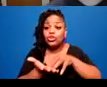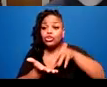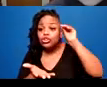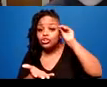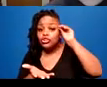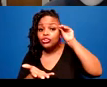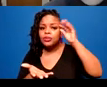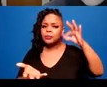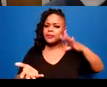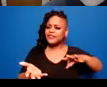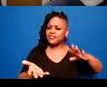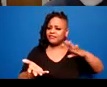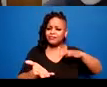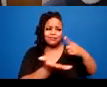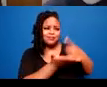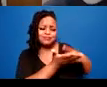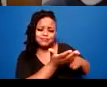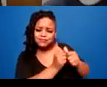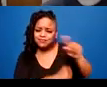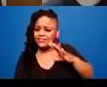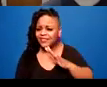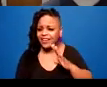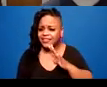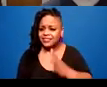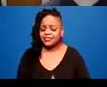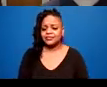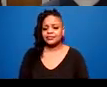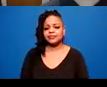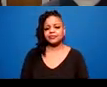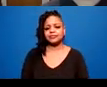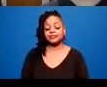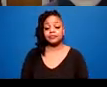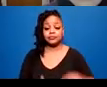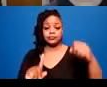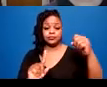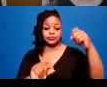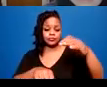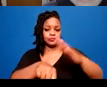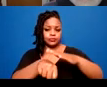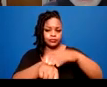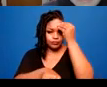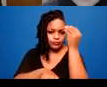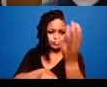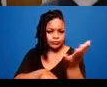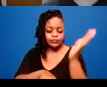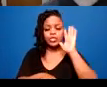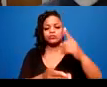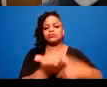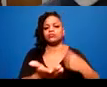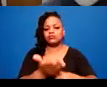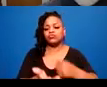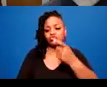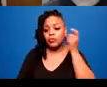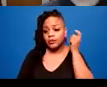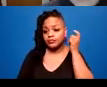trigger warning is here to address that I will be talking about trauma and trauma responses and if at any time you notice